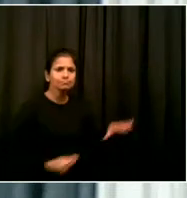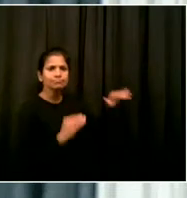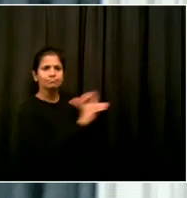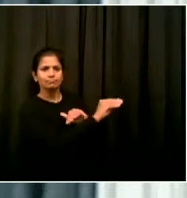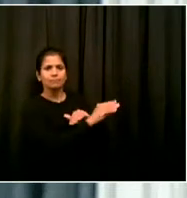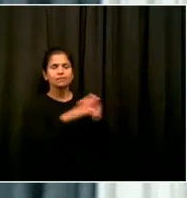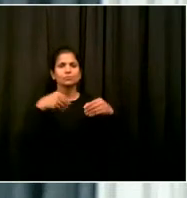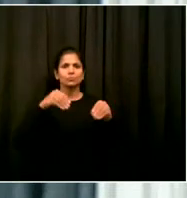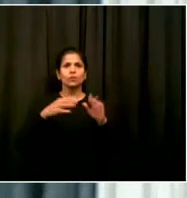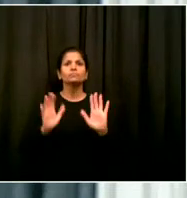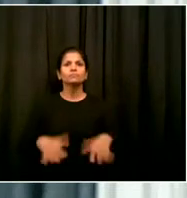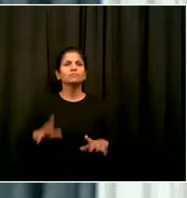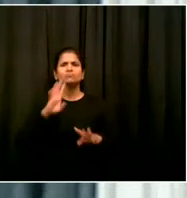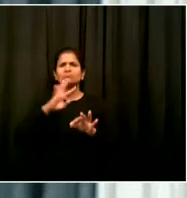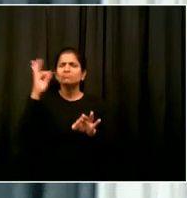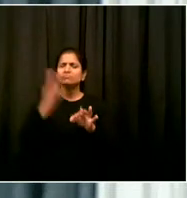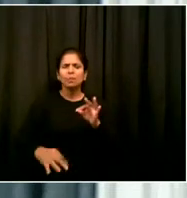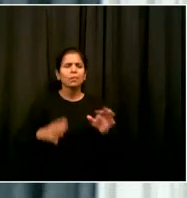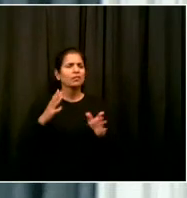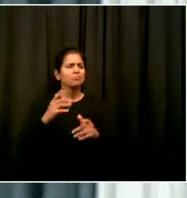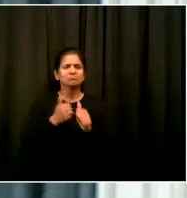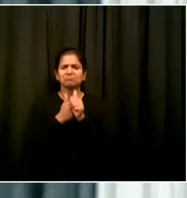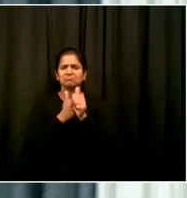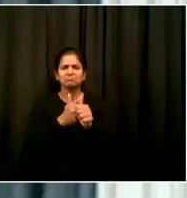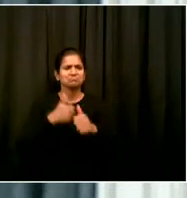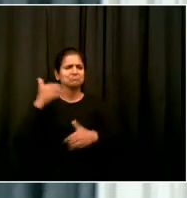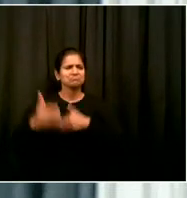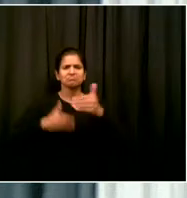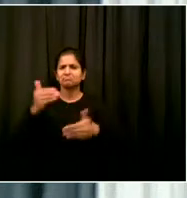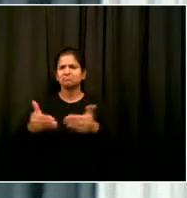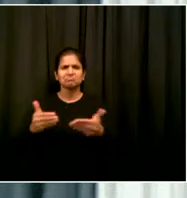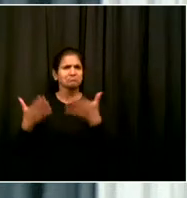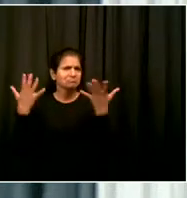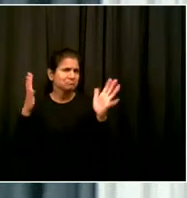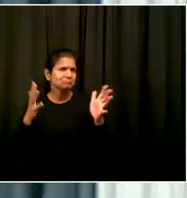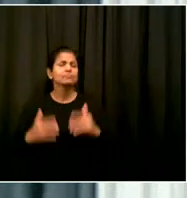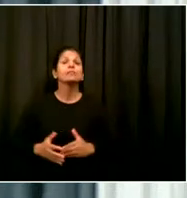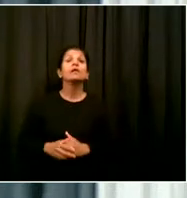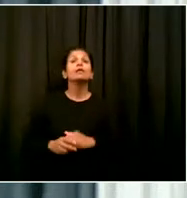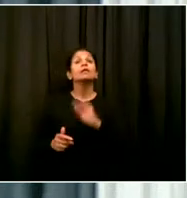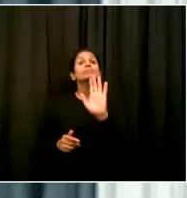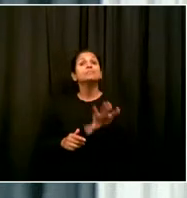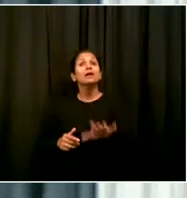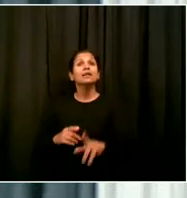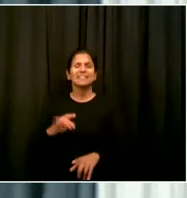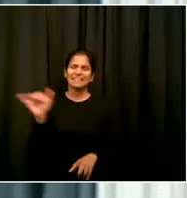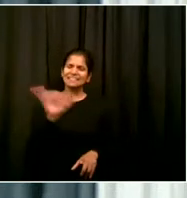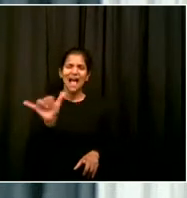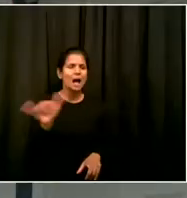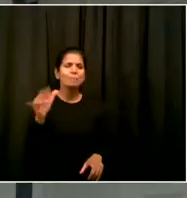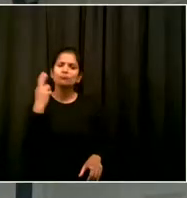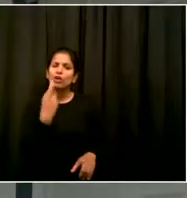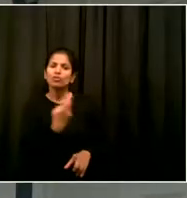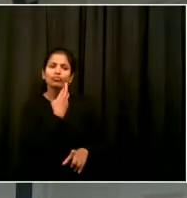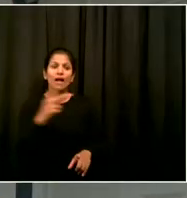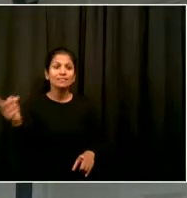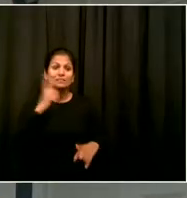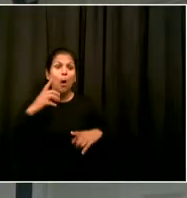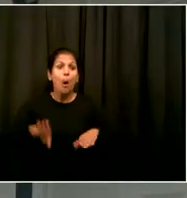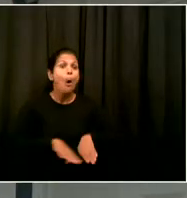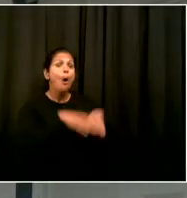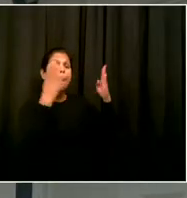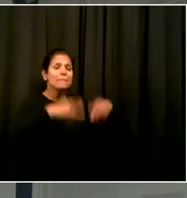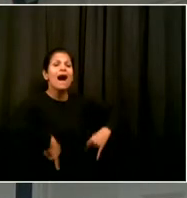And just like we do with our open restaurants program, again, to make sure that it's accessible for our small businesses. Let's get the